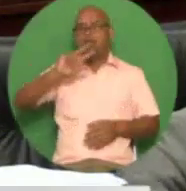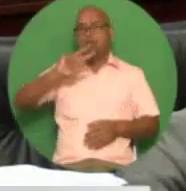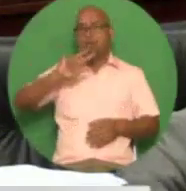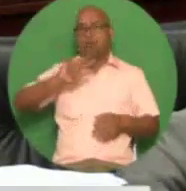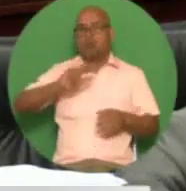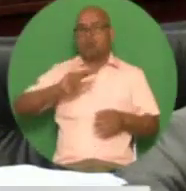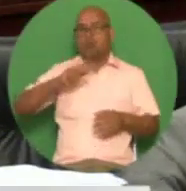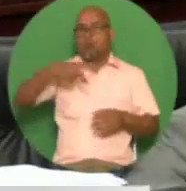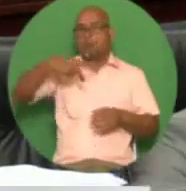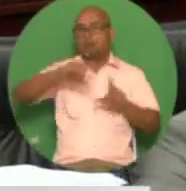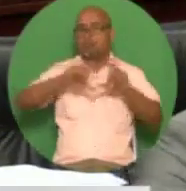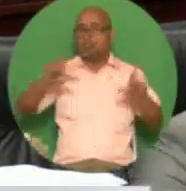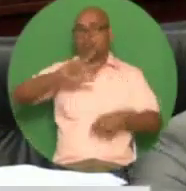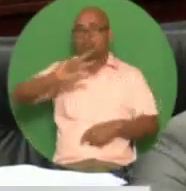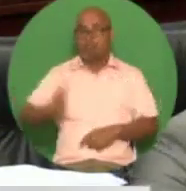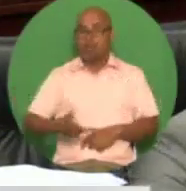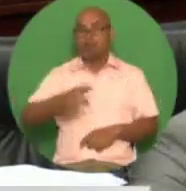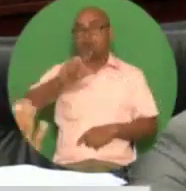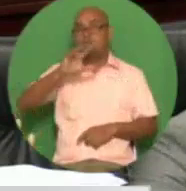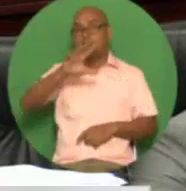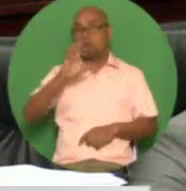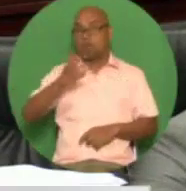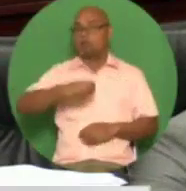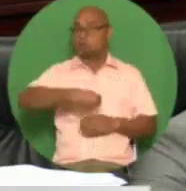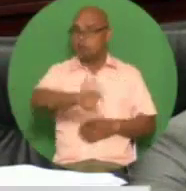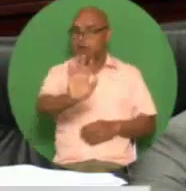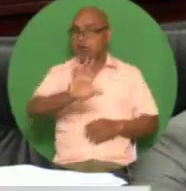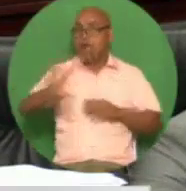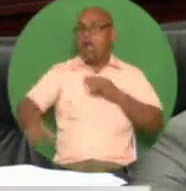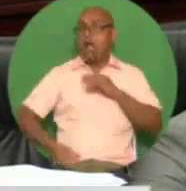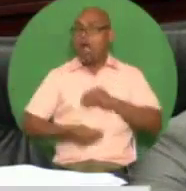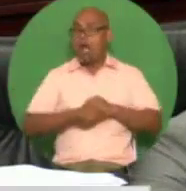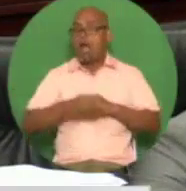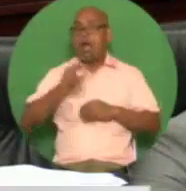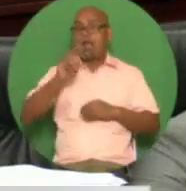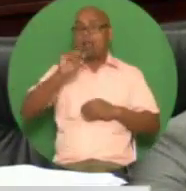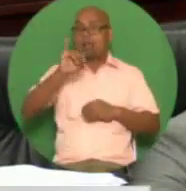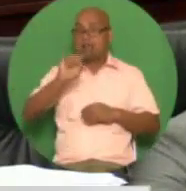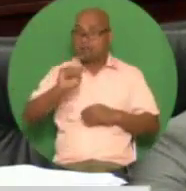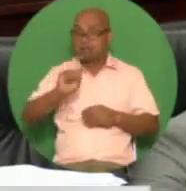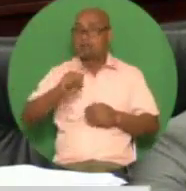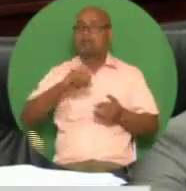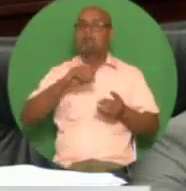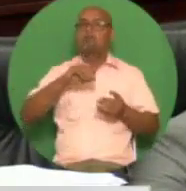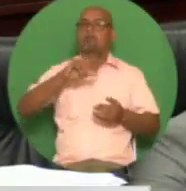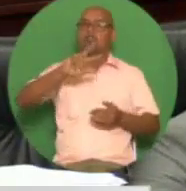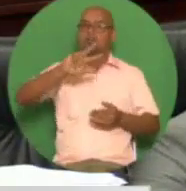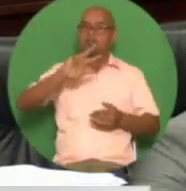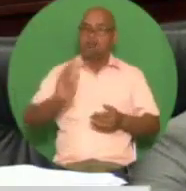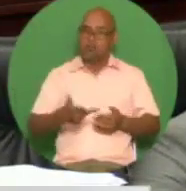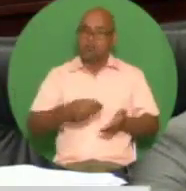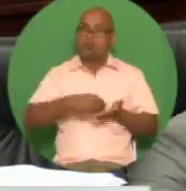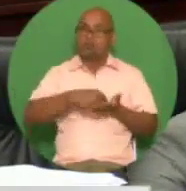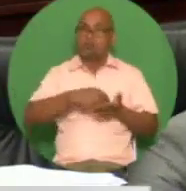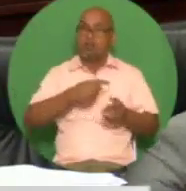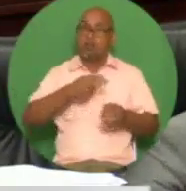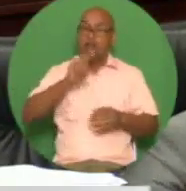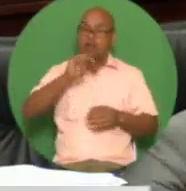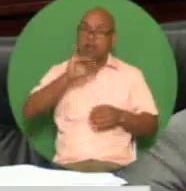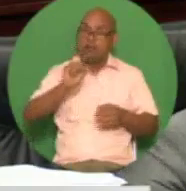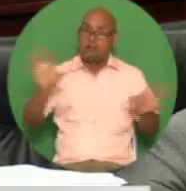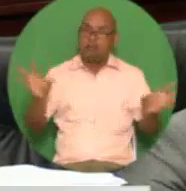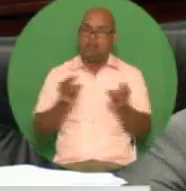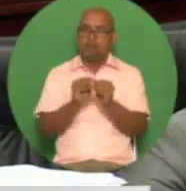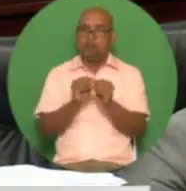This coupled with the 3,000 NIS pension per month will provide significant and early financial relief for